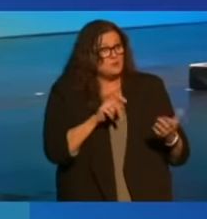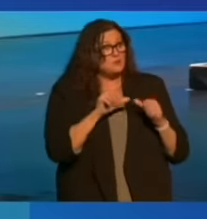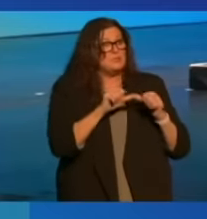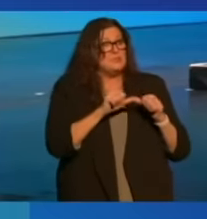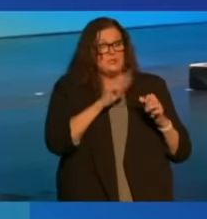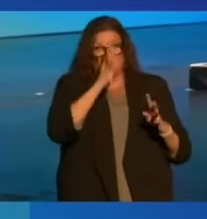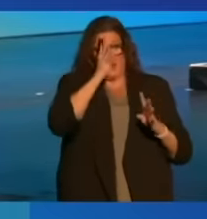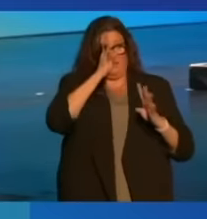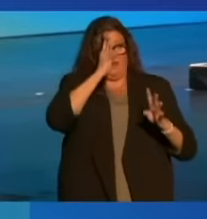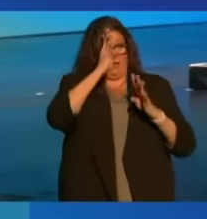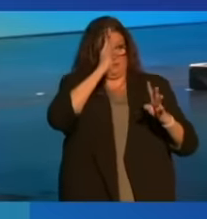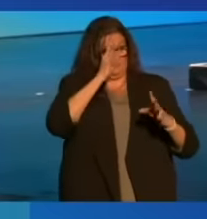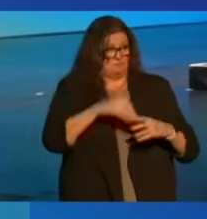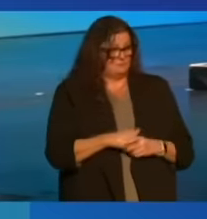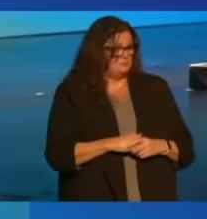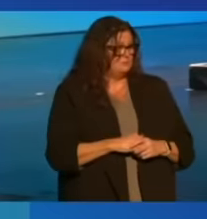innovate.